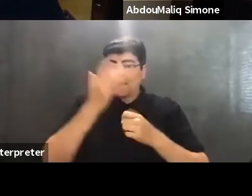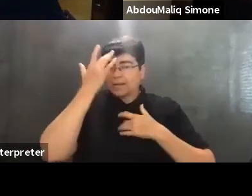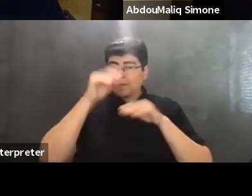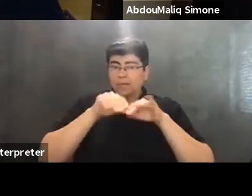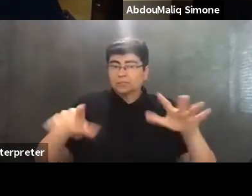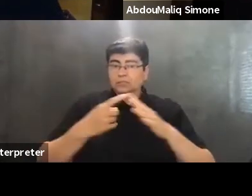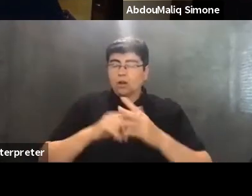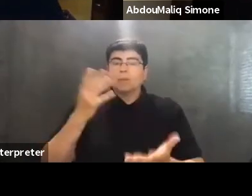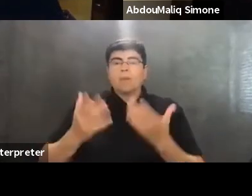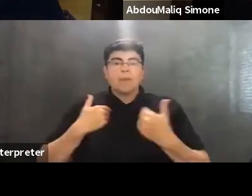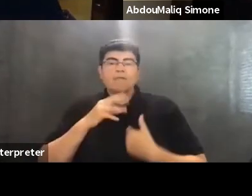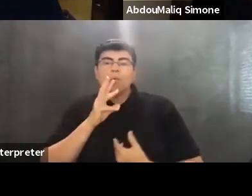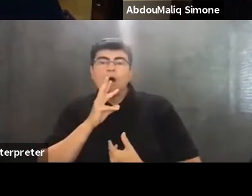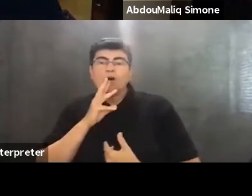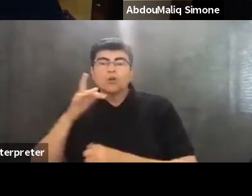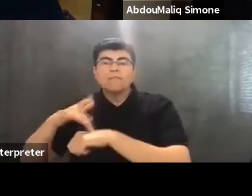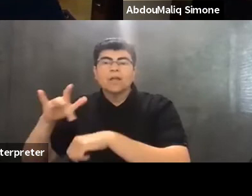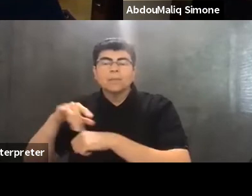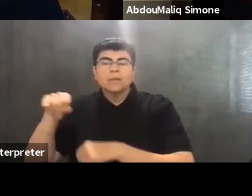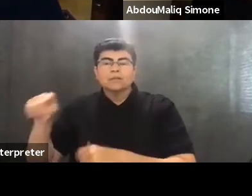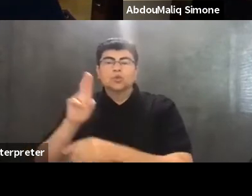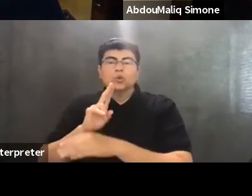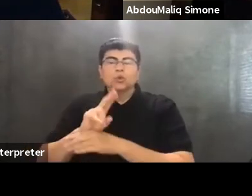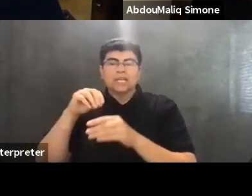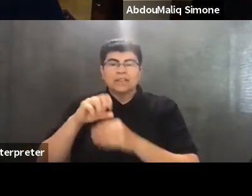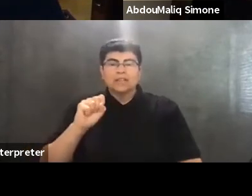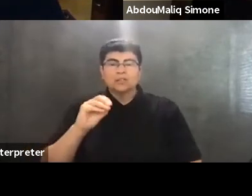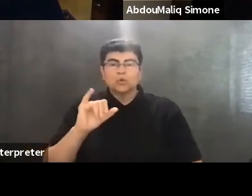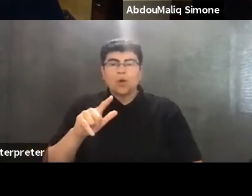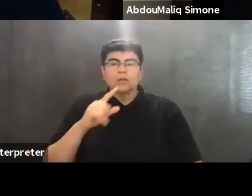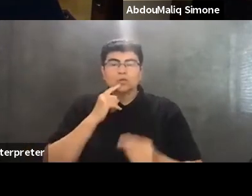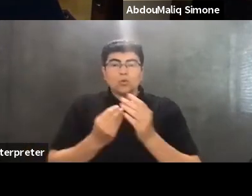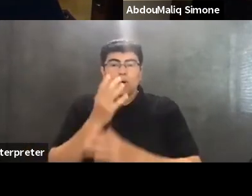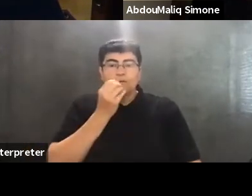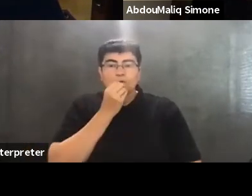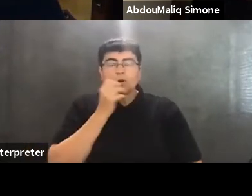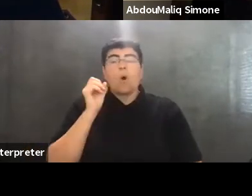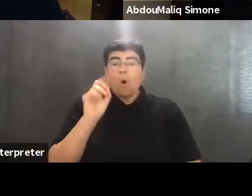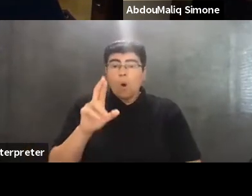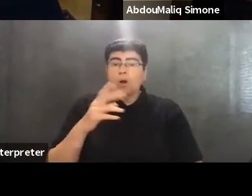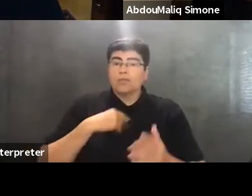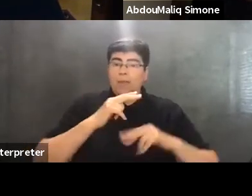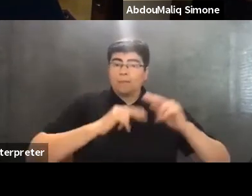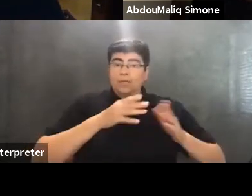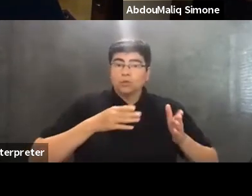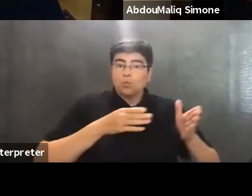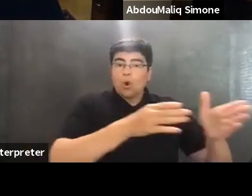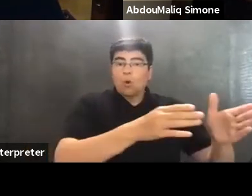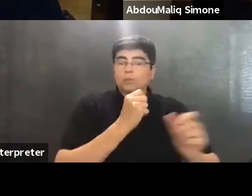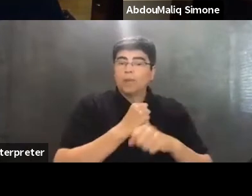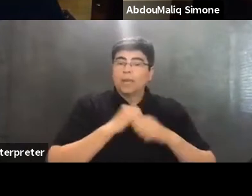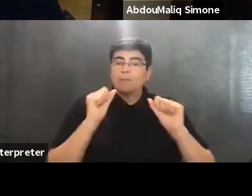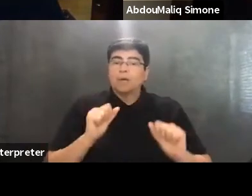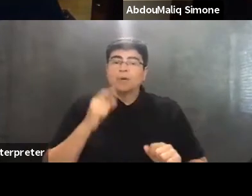have water available to use in the soil to grow food or did they build roads that might've made it possible